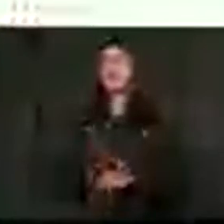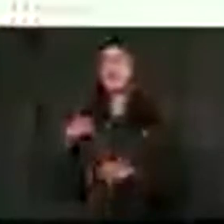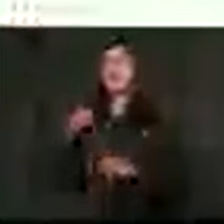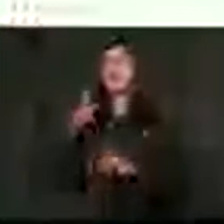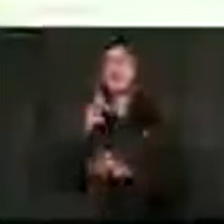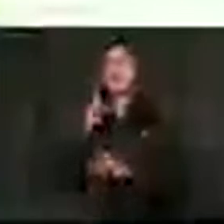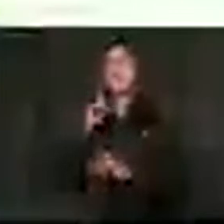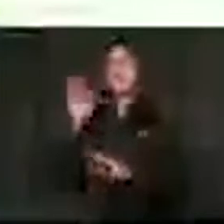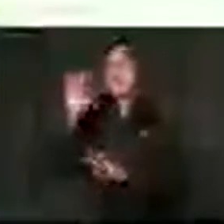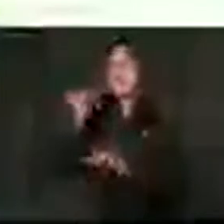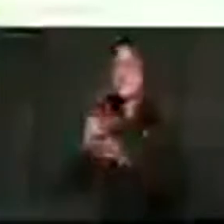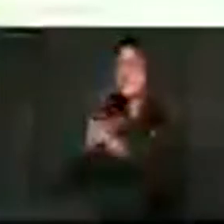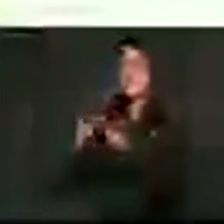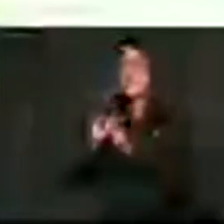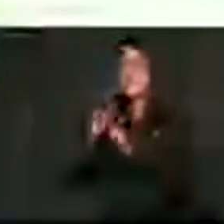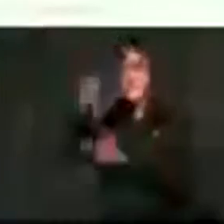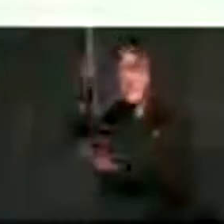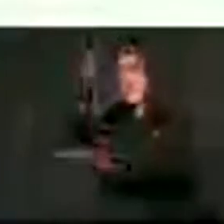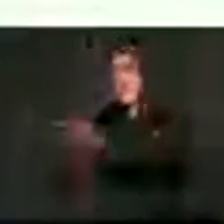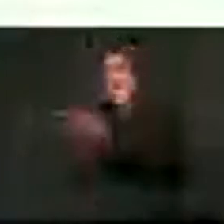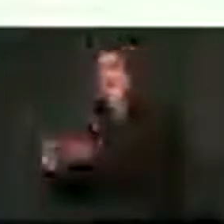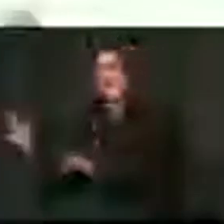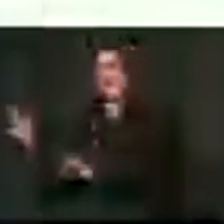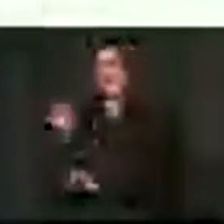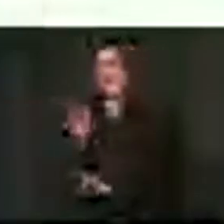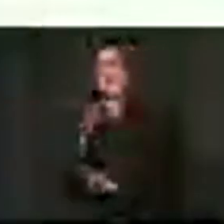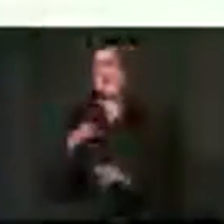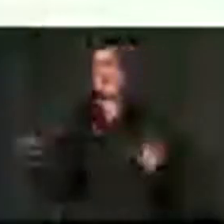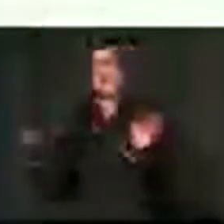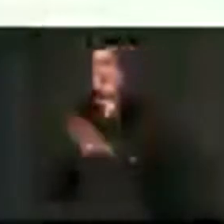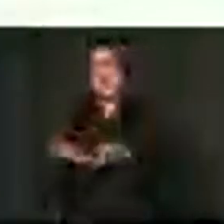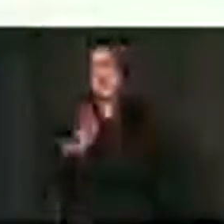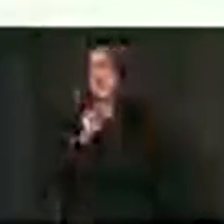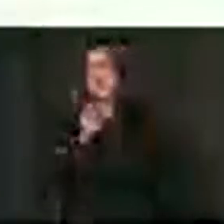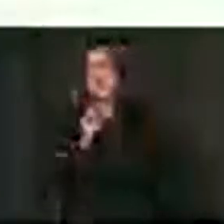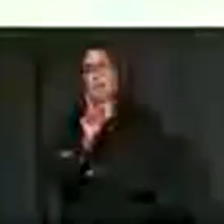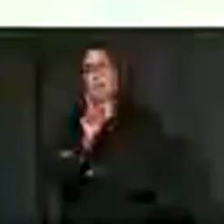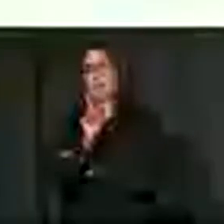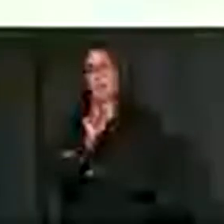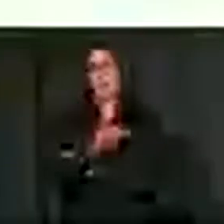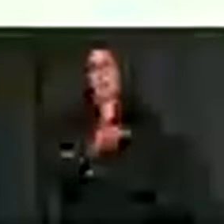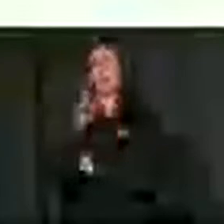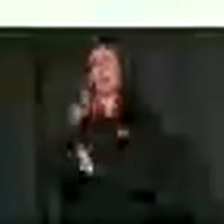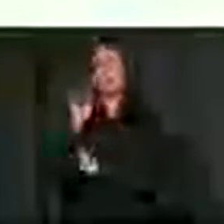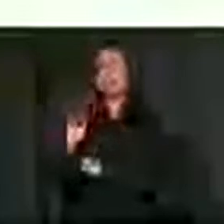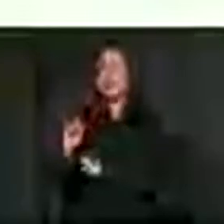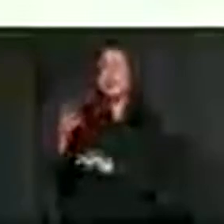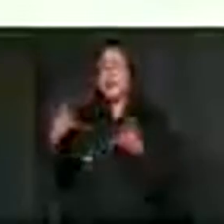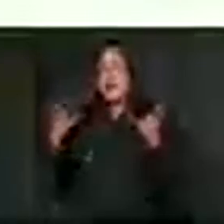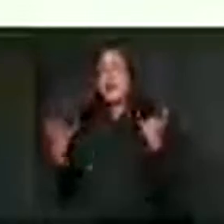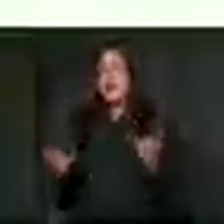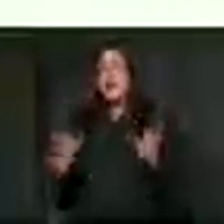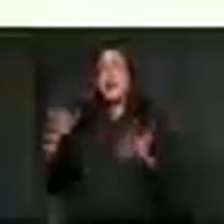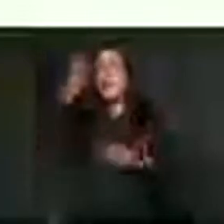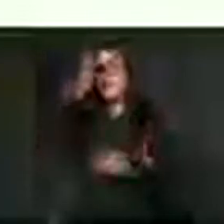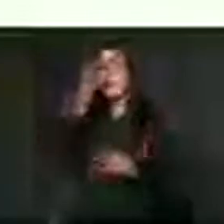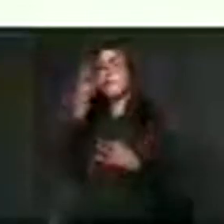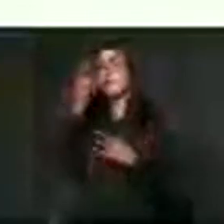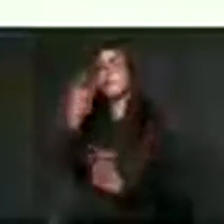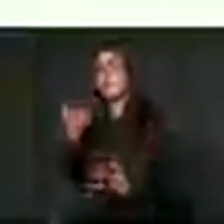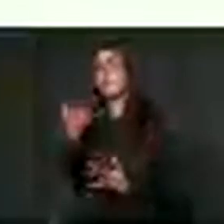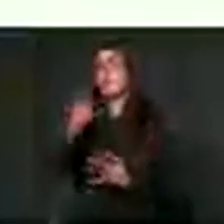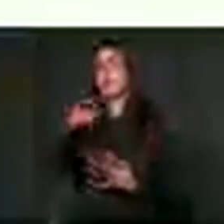-minister. I said, uh-uh, we have to reboot, we have to bring them back. So we have to reboot, we have to